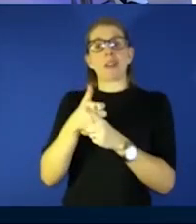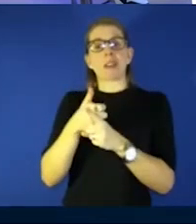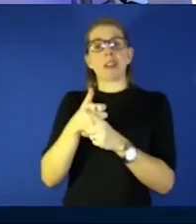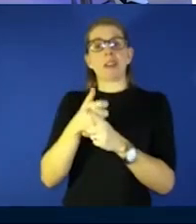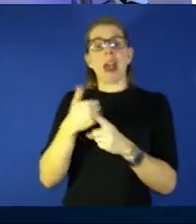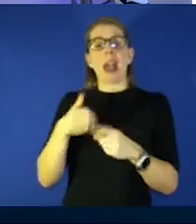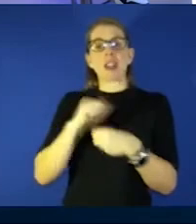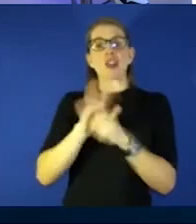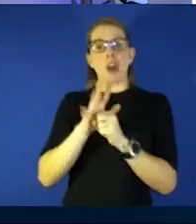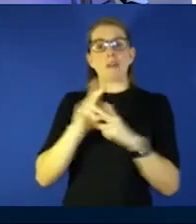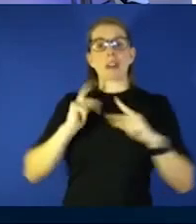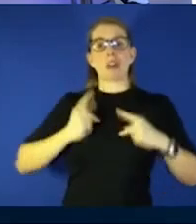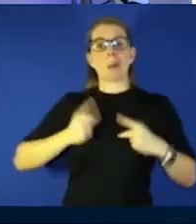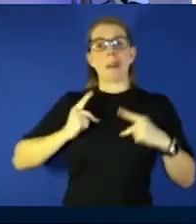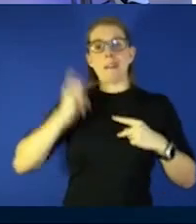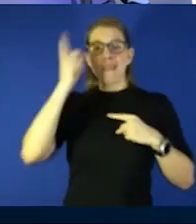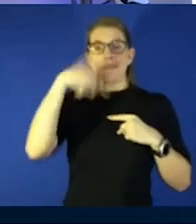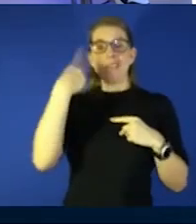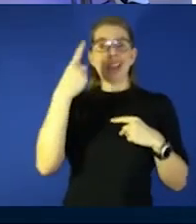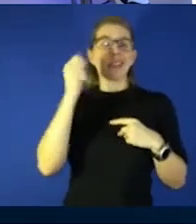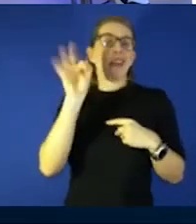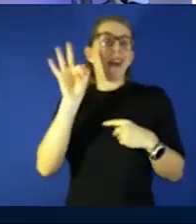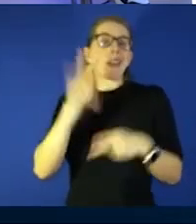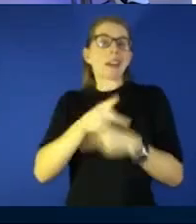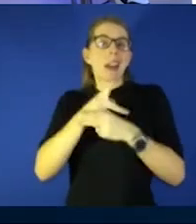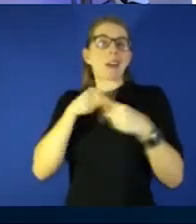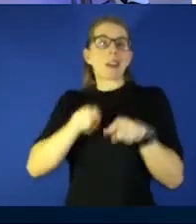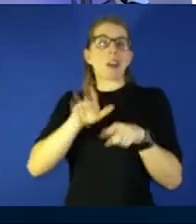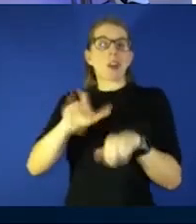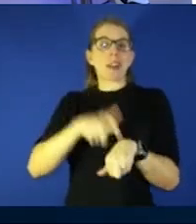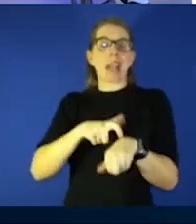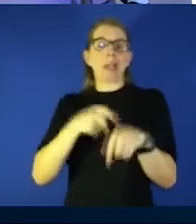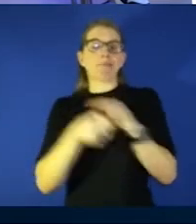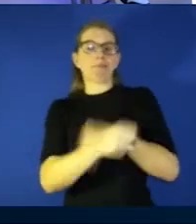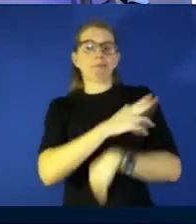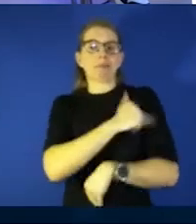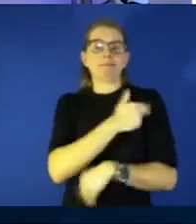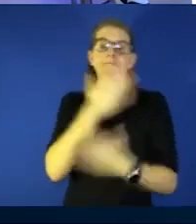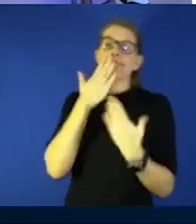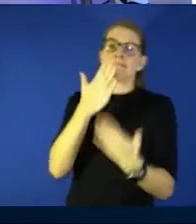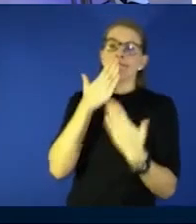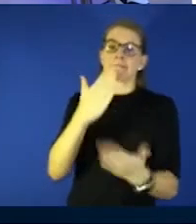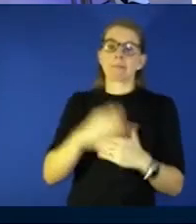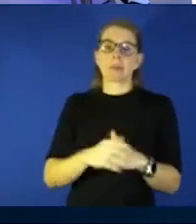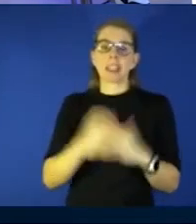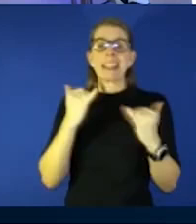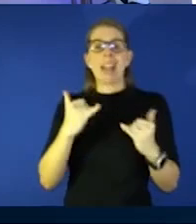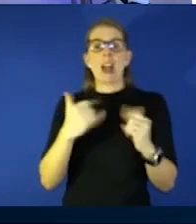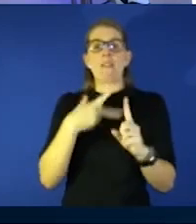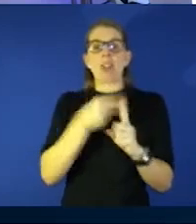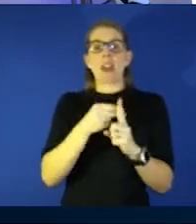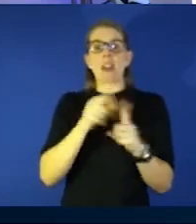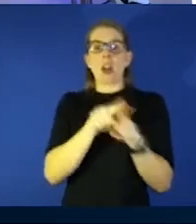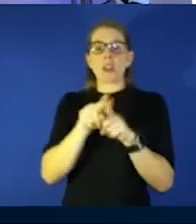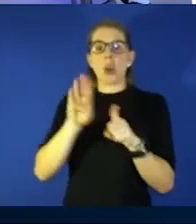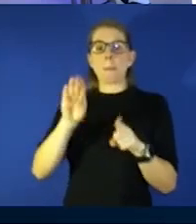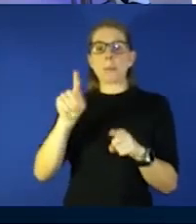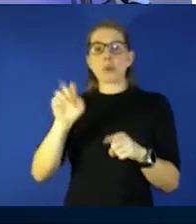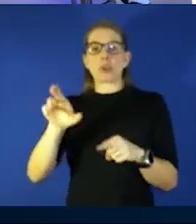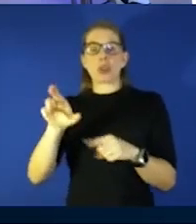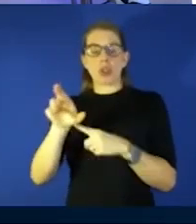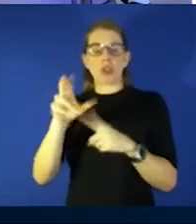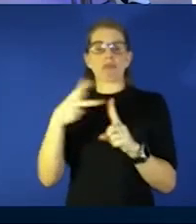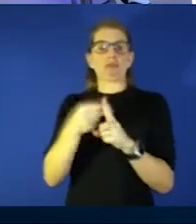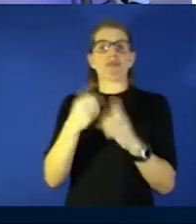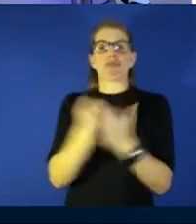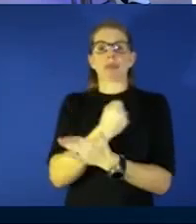they were the face of care during her time um just thank you thank you she's now vaccinated and boosted and feels much safer but would